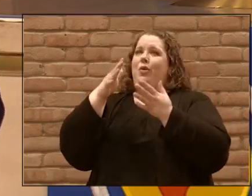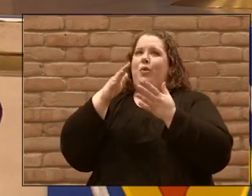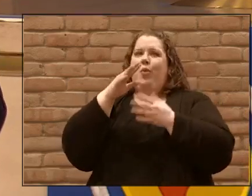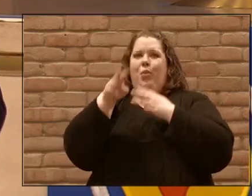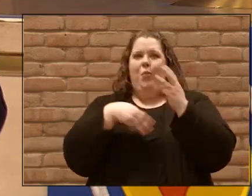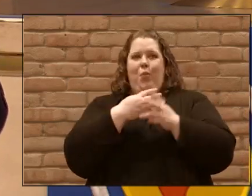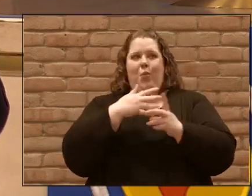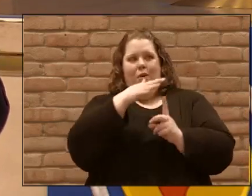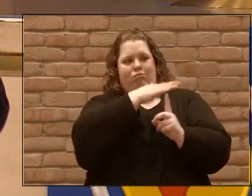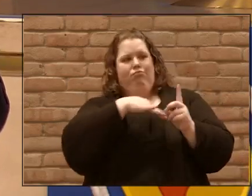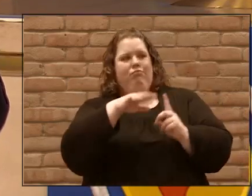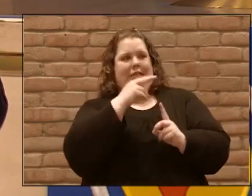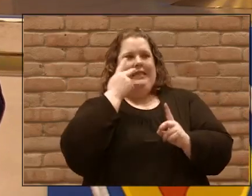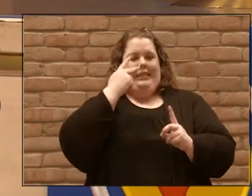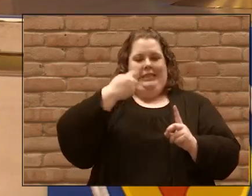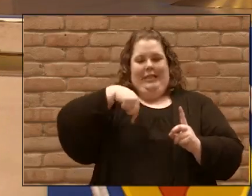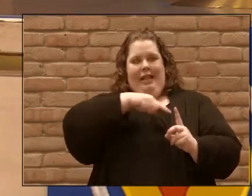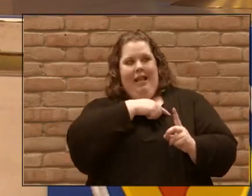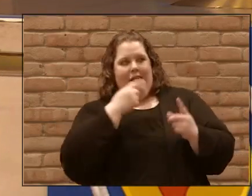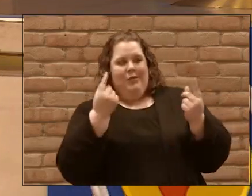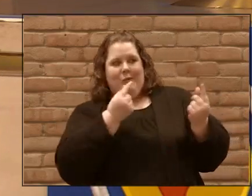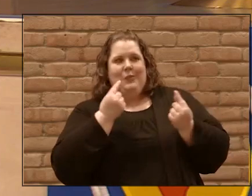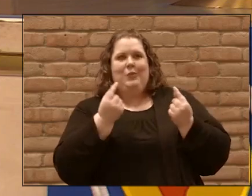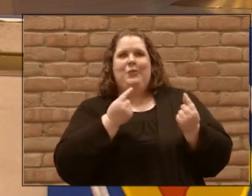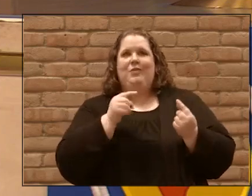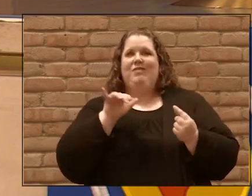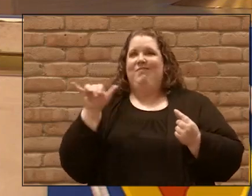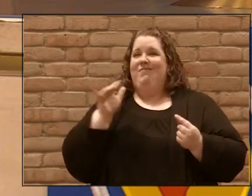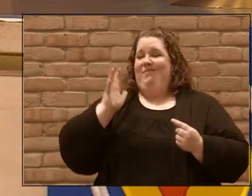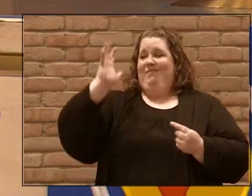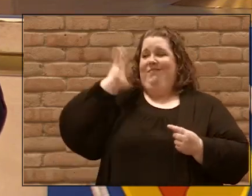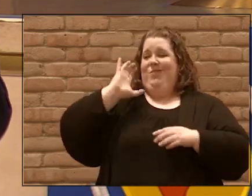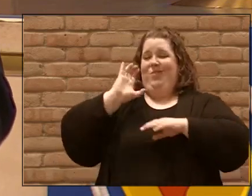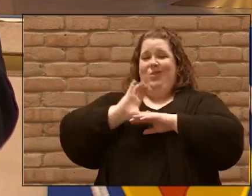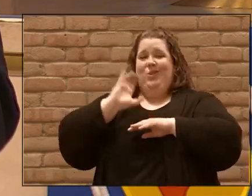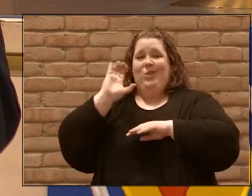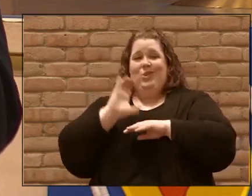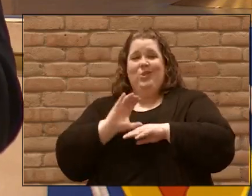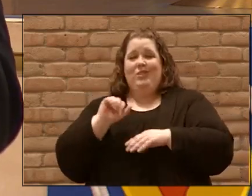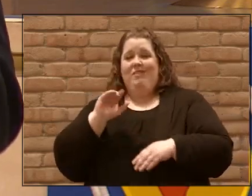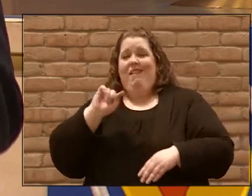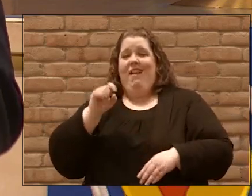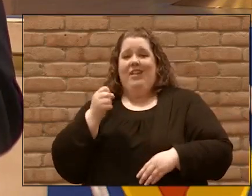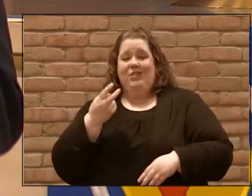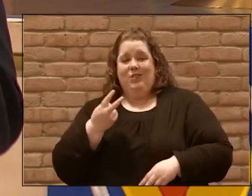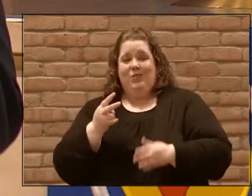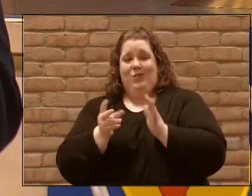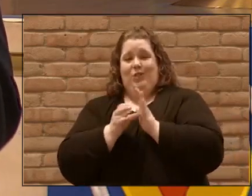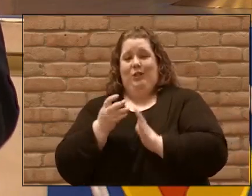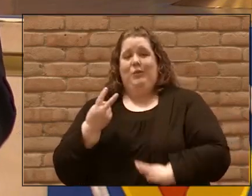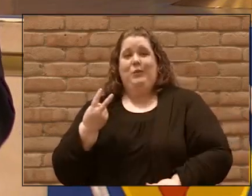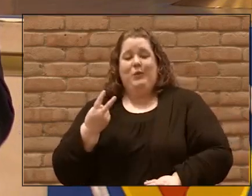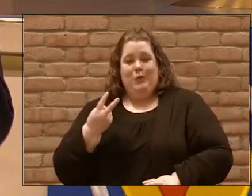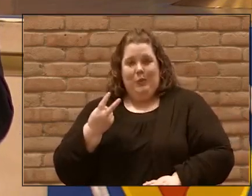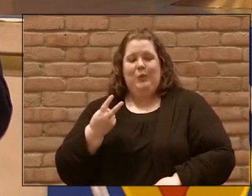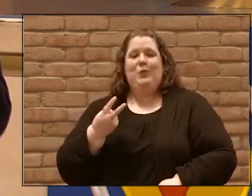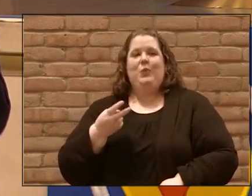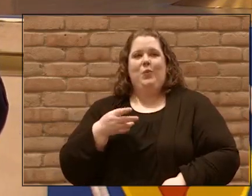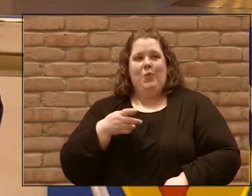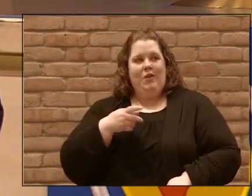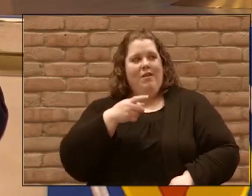see us and like the early church in Acts 2 that we would have favor from all